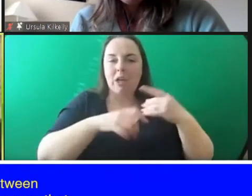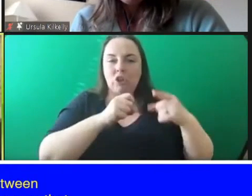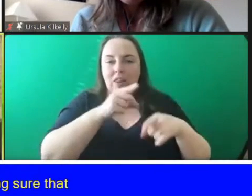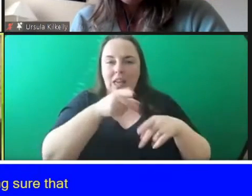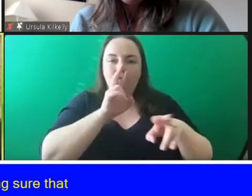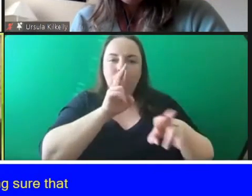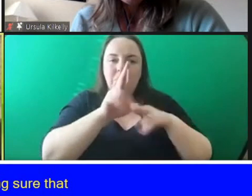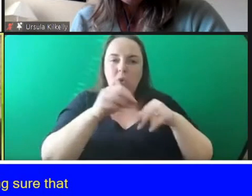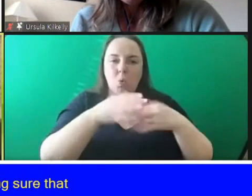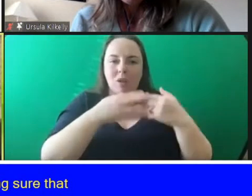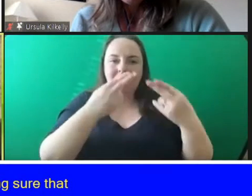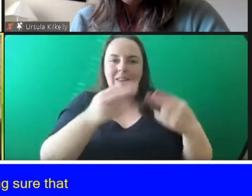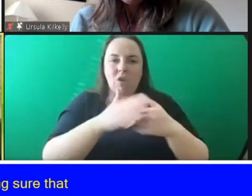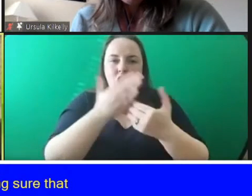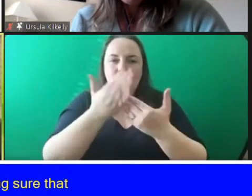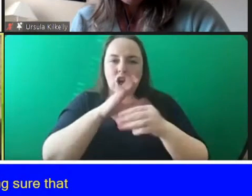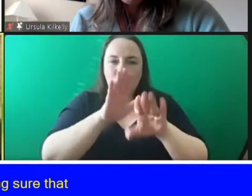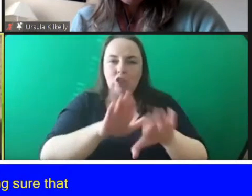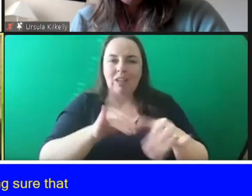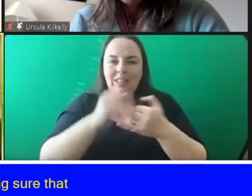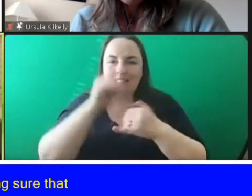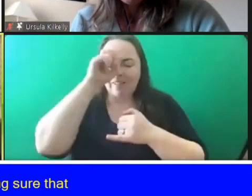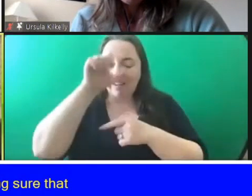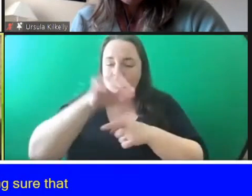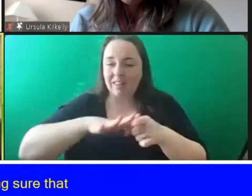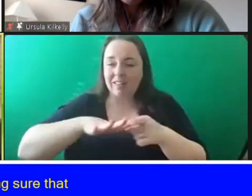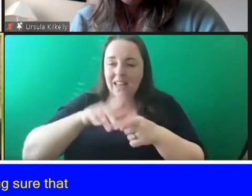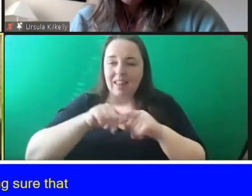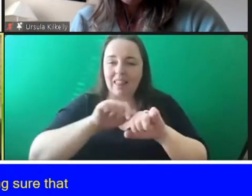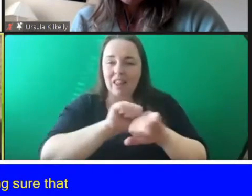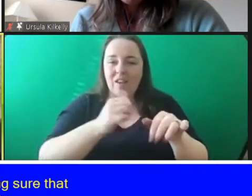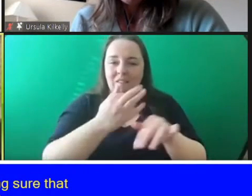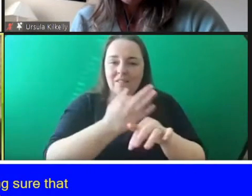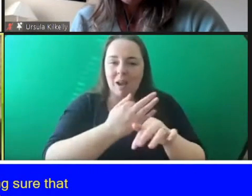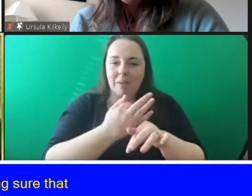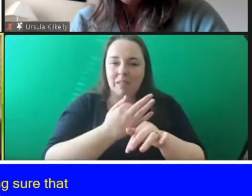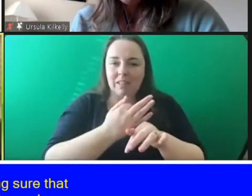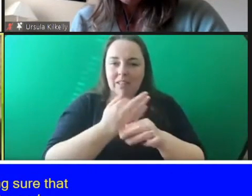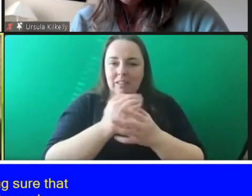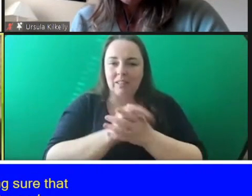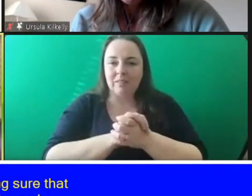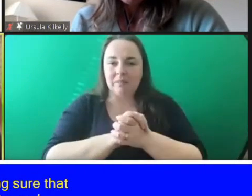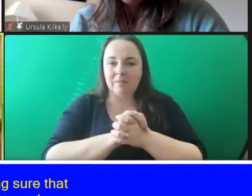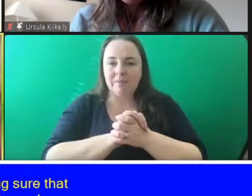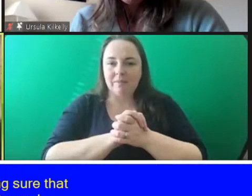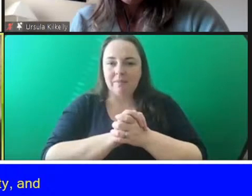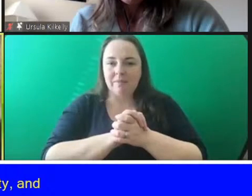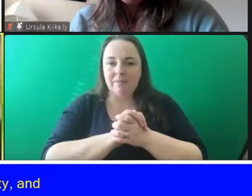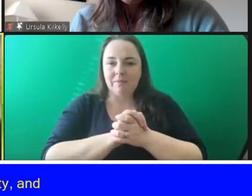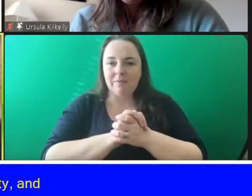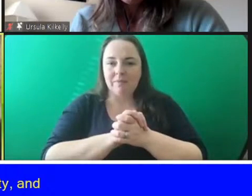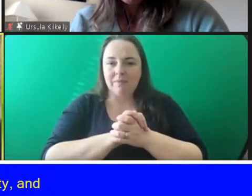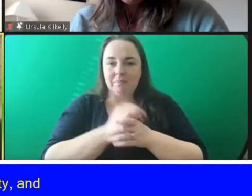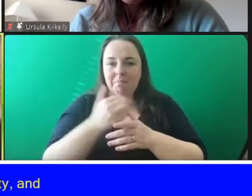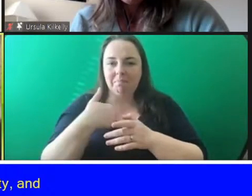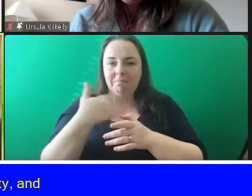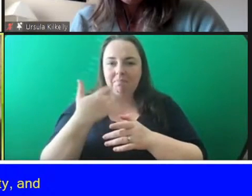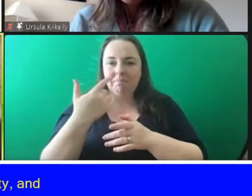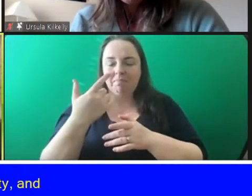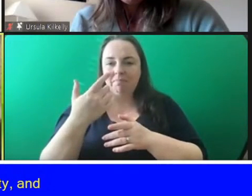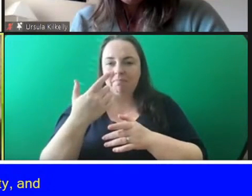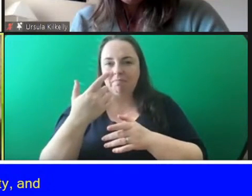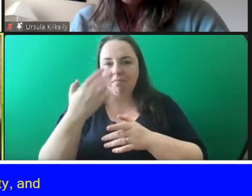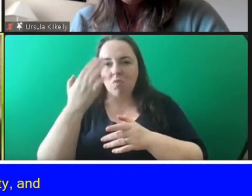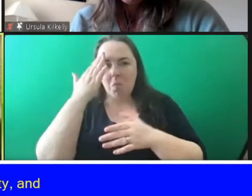of of young children in difficulty and their families um and we're taking the approach that we do whatever is